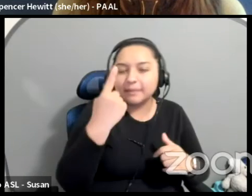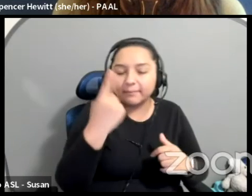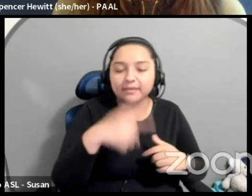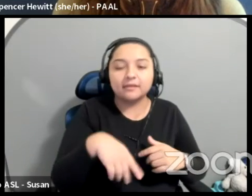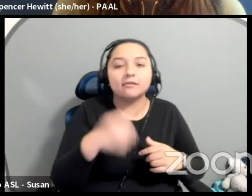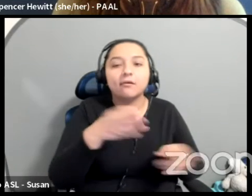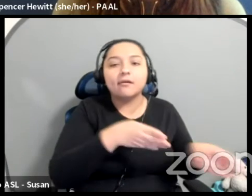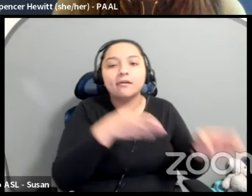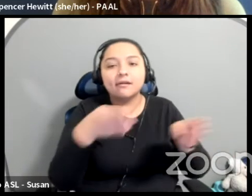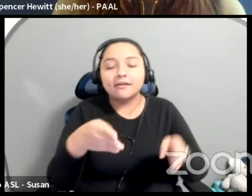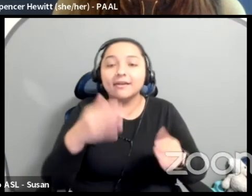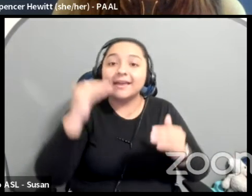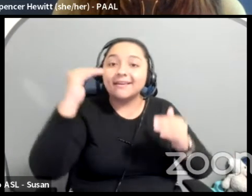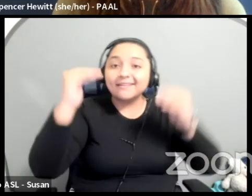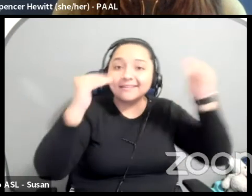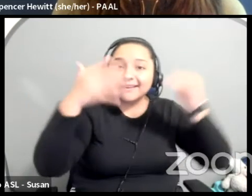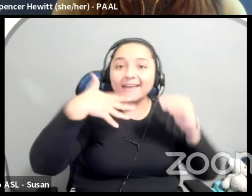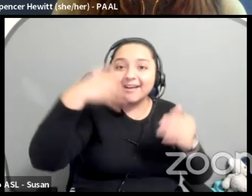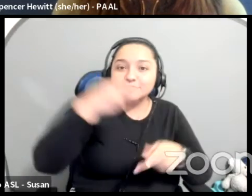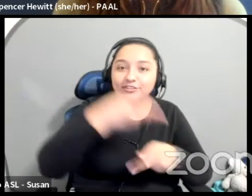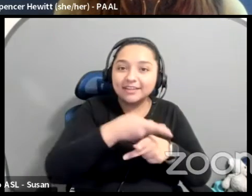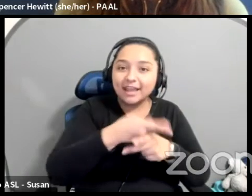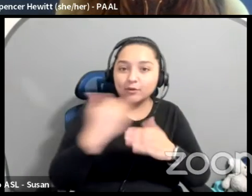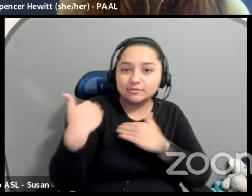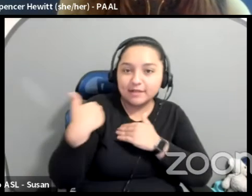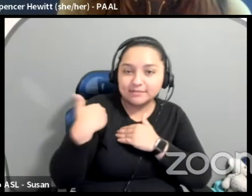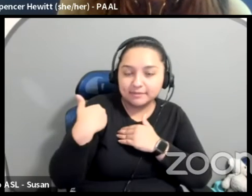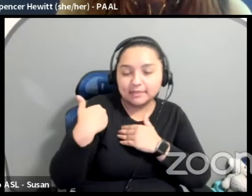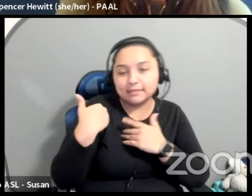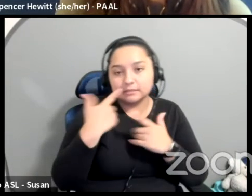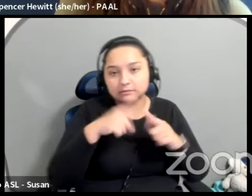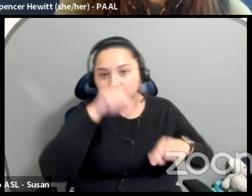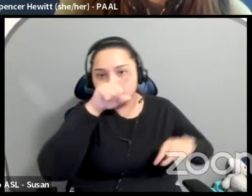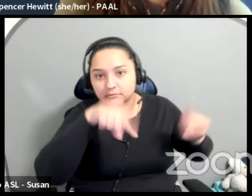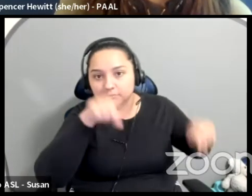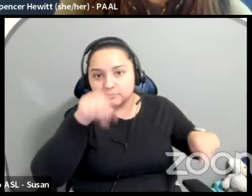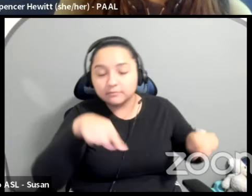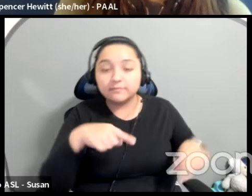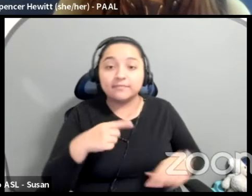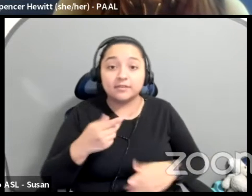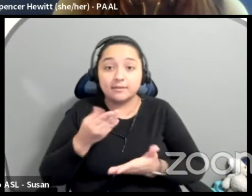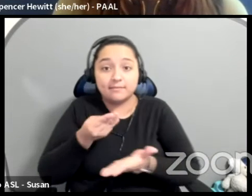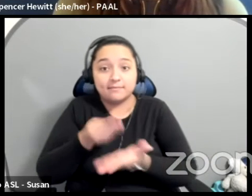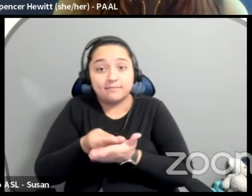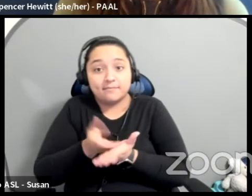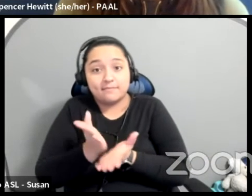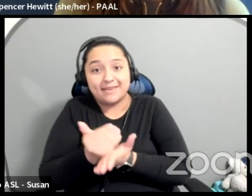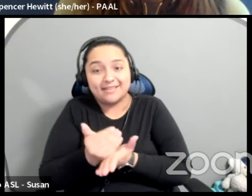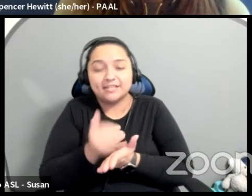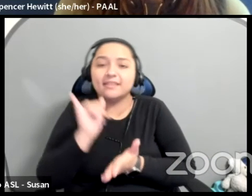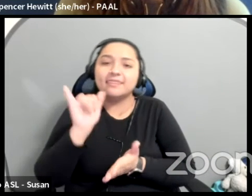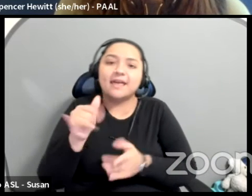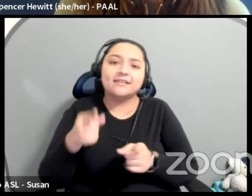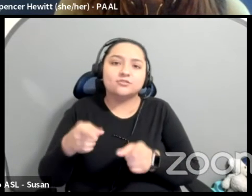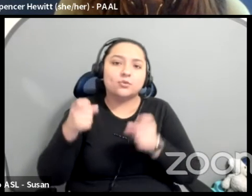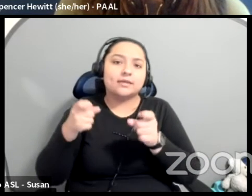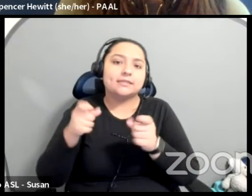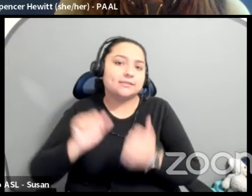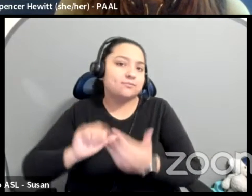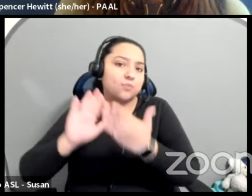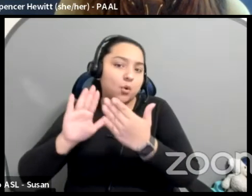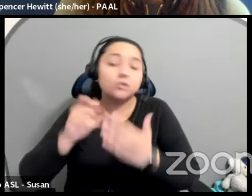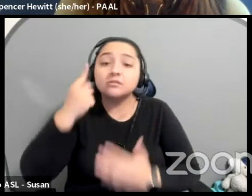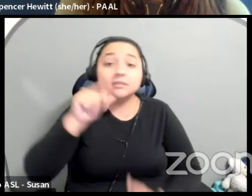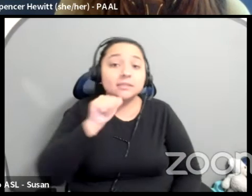care responsibilities, right? So the, the thing with the budget for me was just the quickest lever I could pull. It was not the only one we